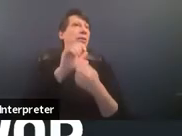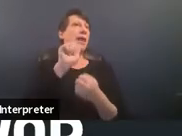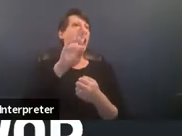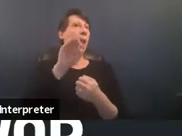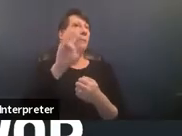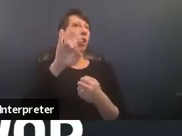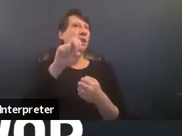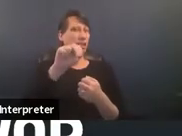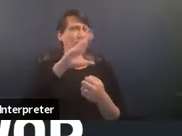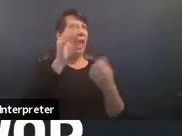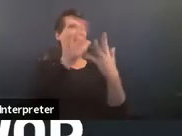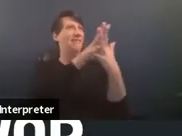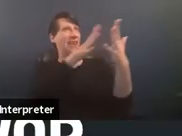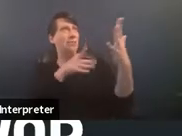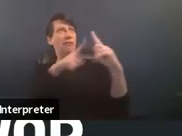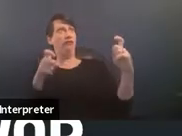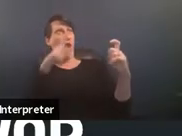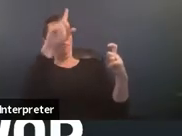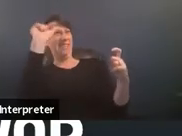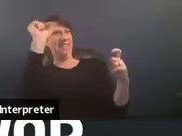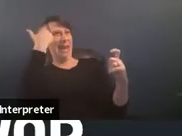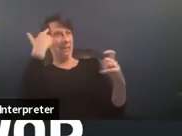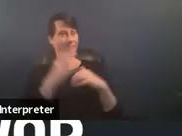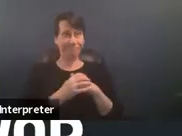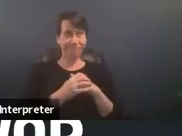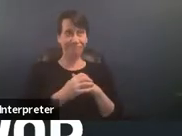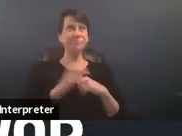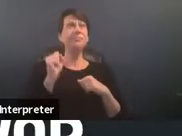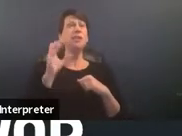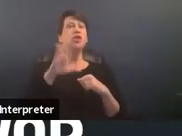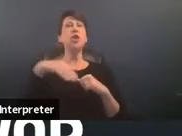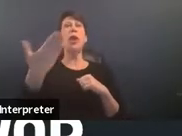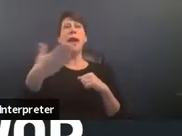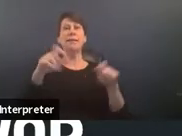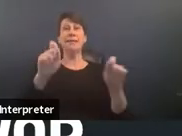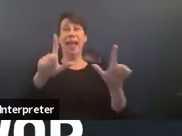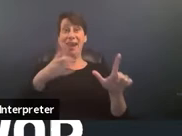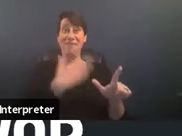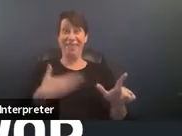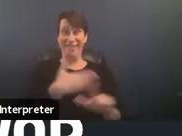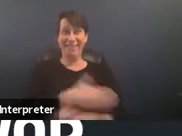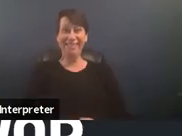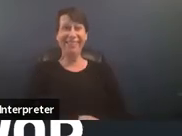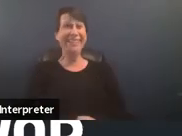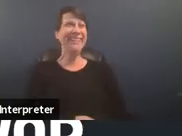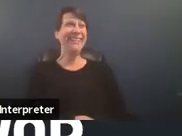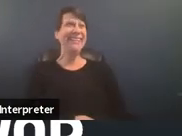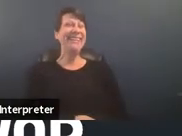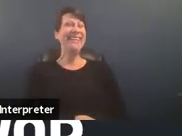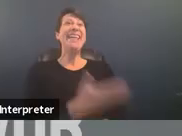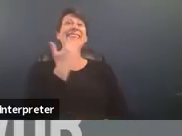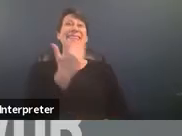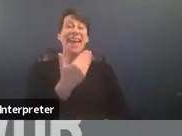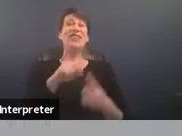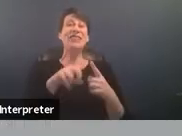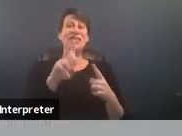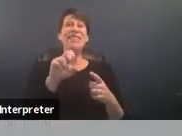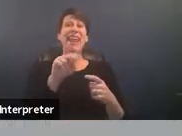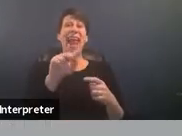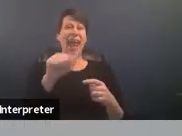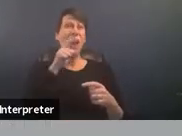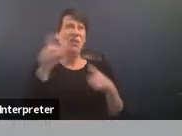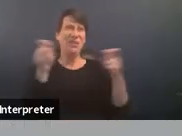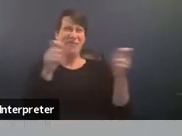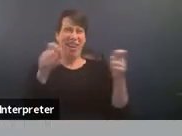divestment from um the state um so next slide please and thanks to diana who's managing